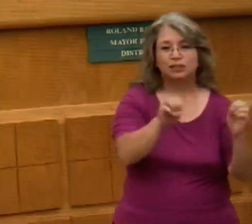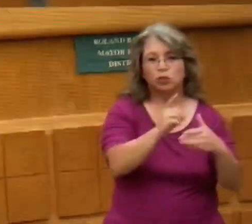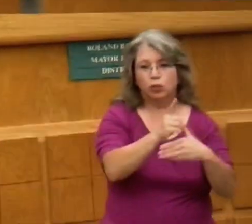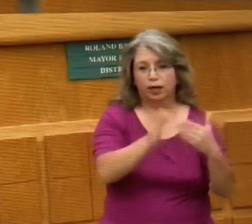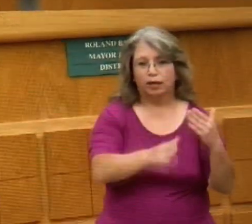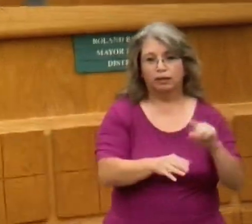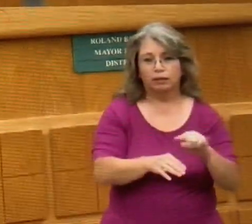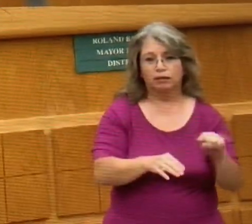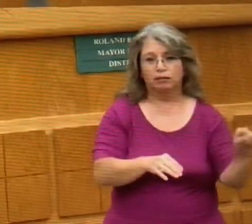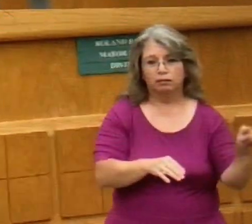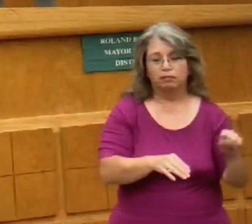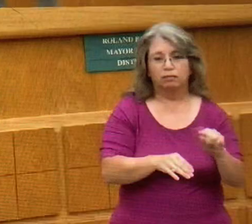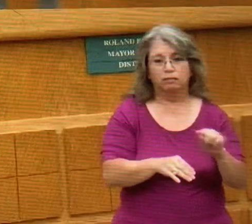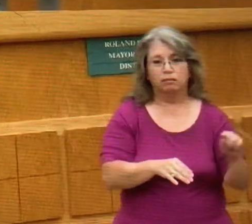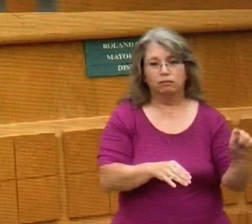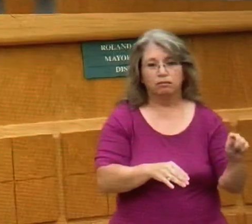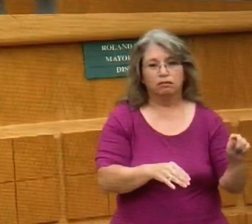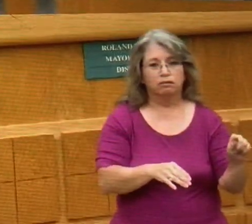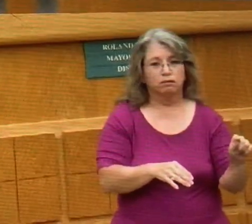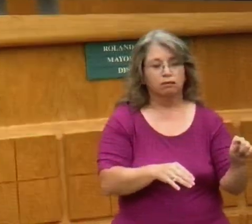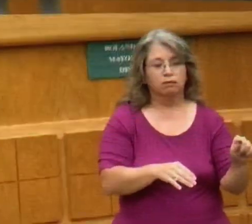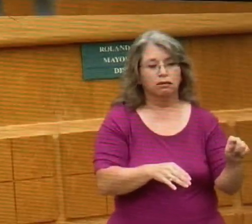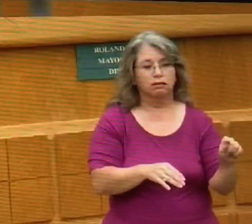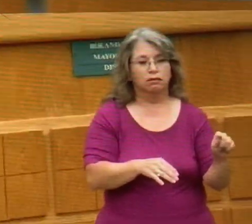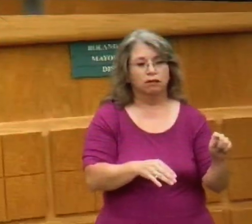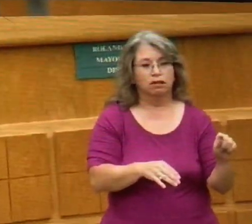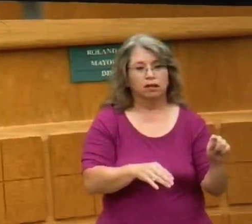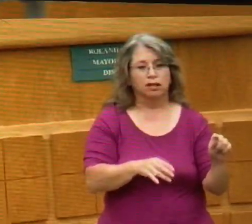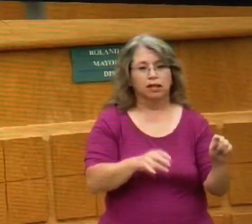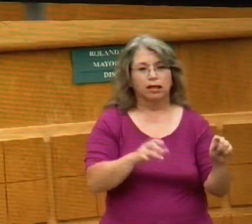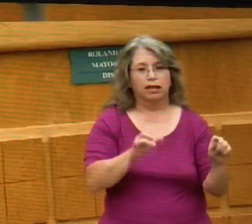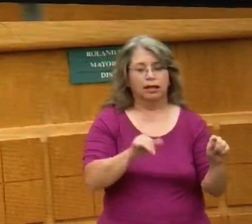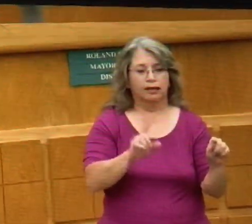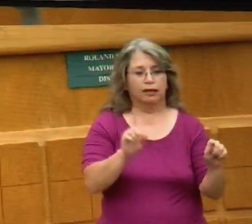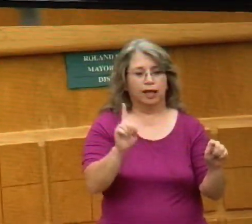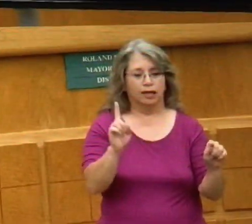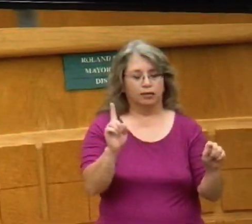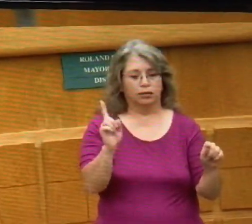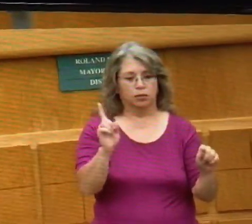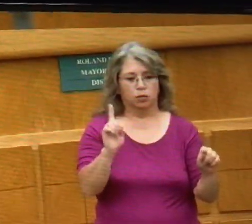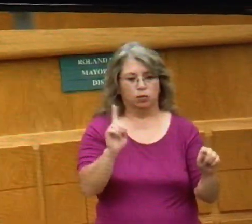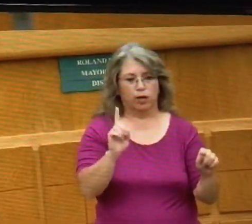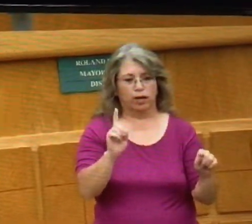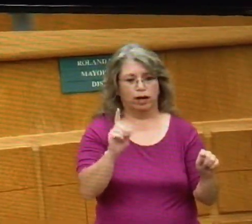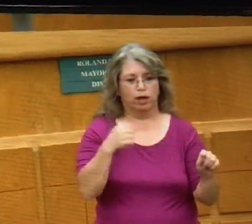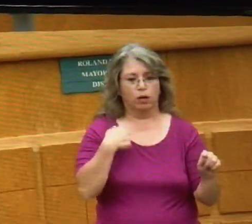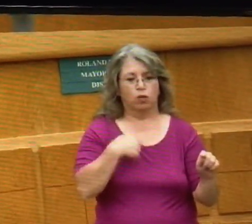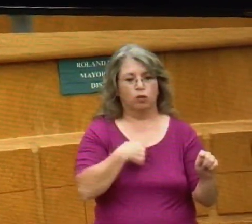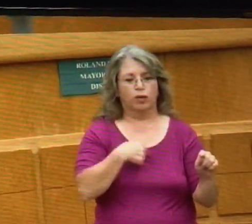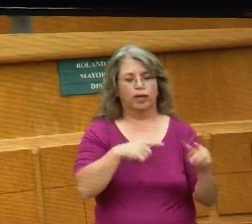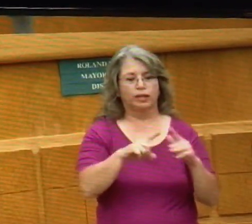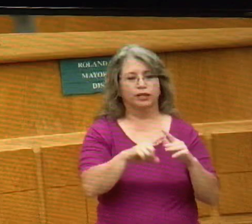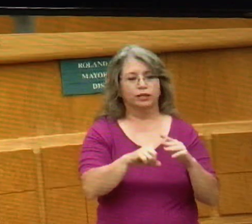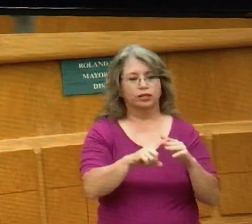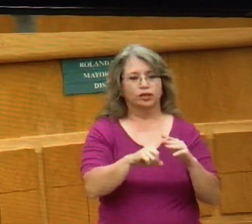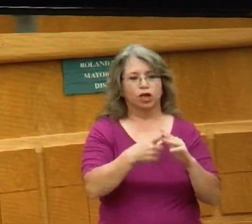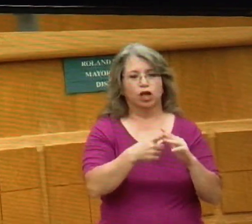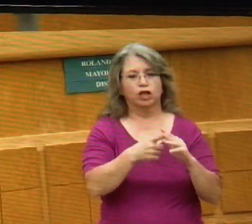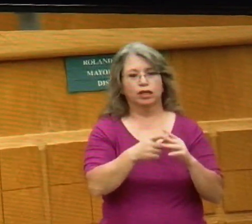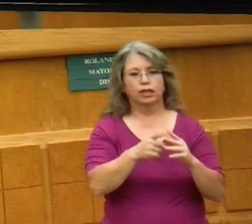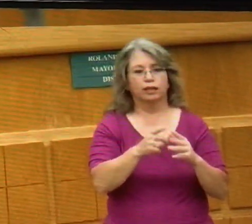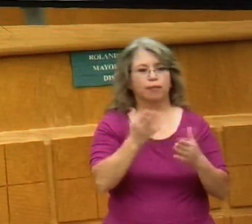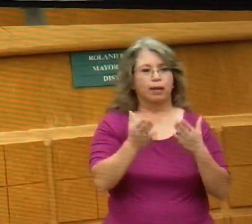there to calibrate you. That's where our vigilance kind of wanded, and we started to get cabin fever.